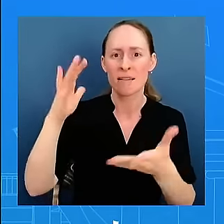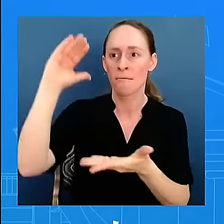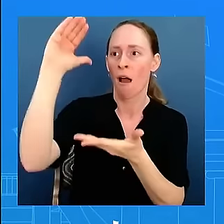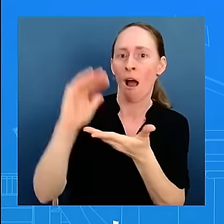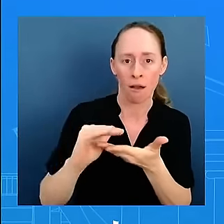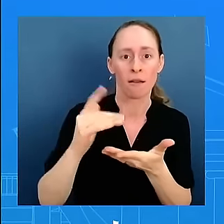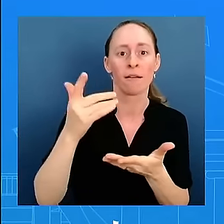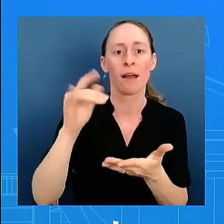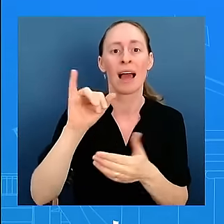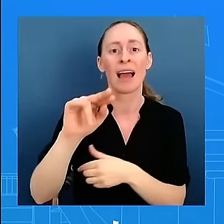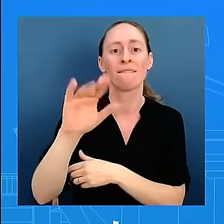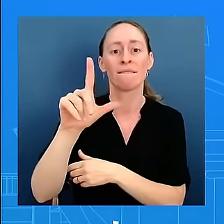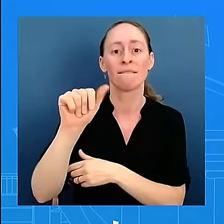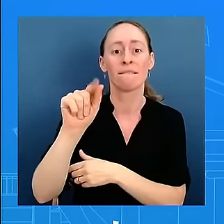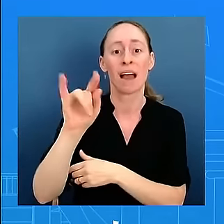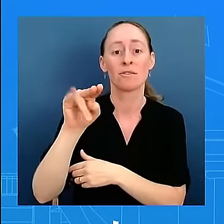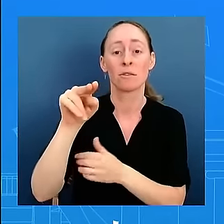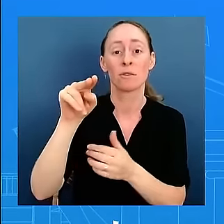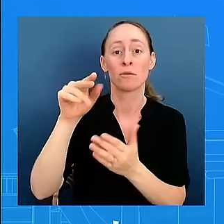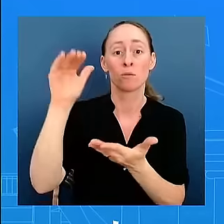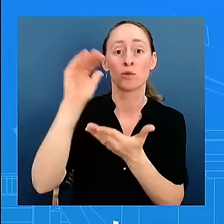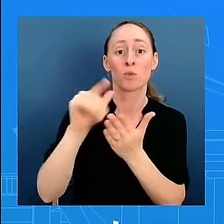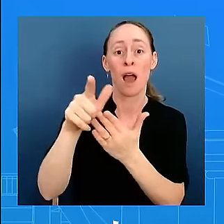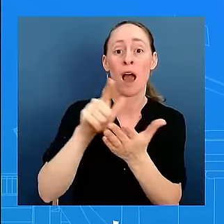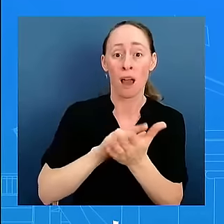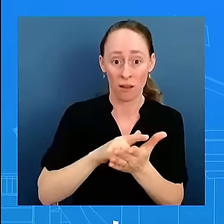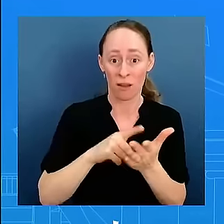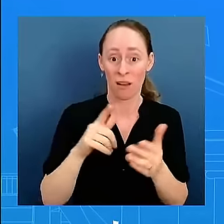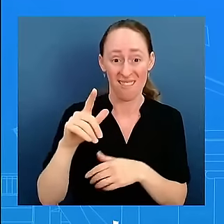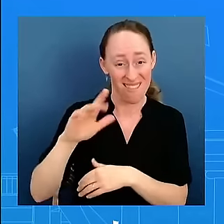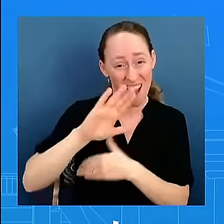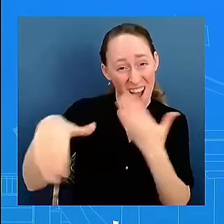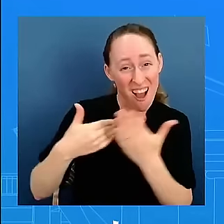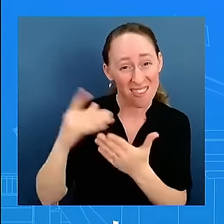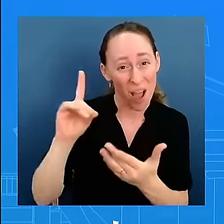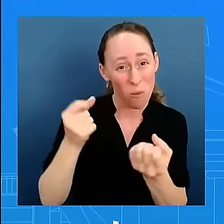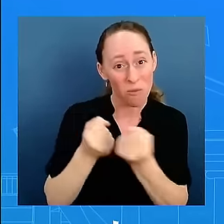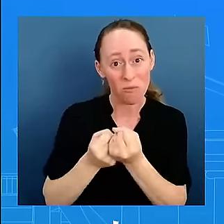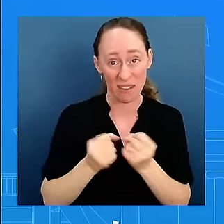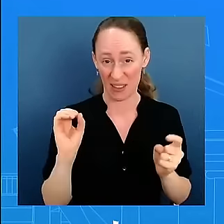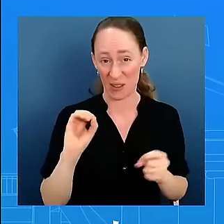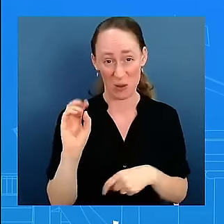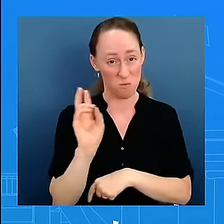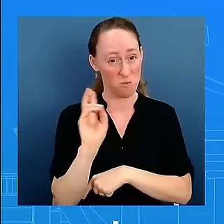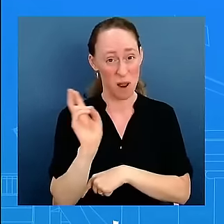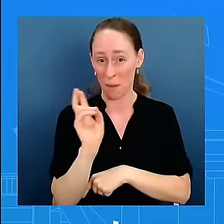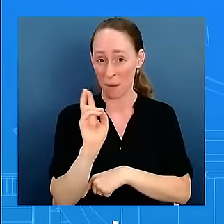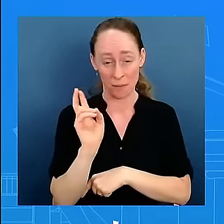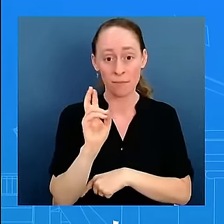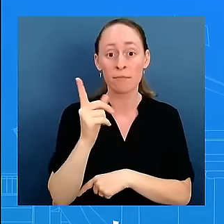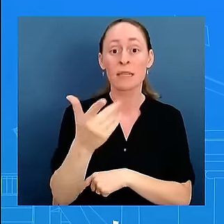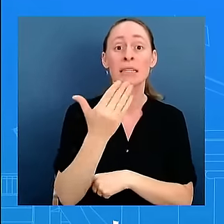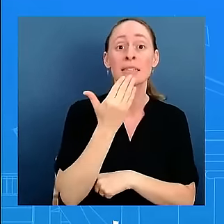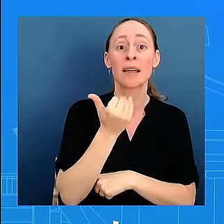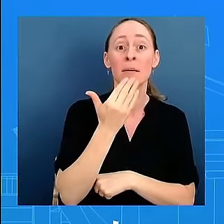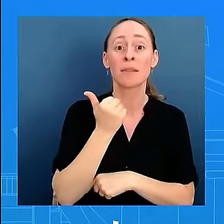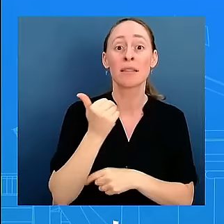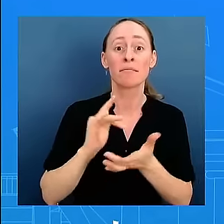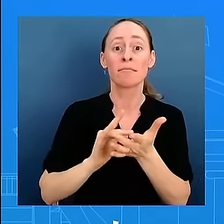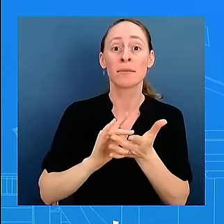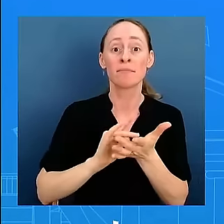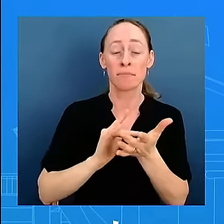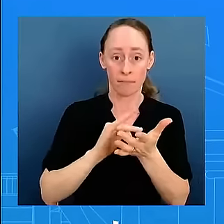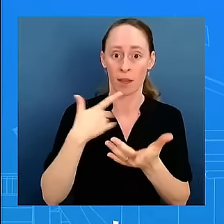at 35 bucks a month for seniors the president wants to see that go more broadly this goes into the question that i was asked what else does he want to do continue to lower